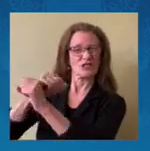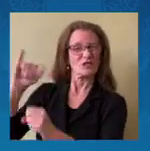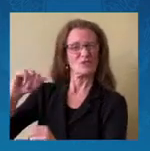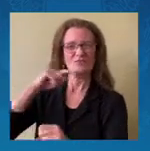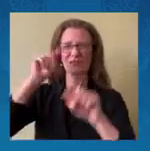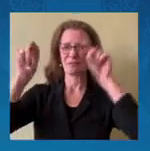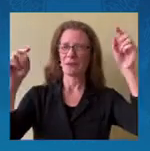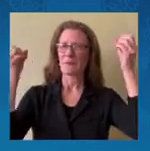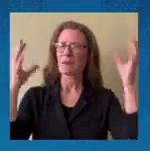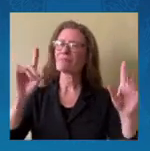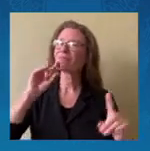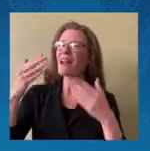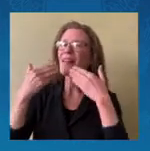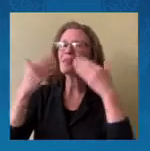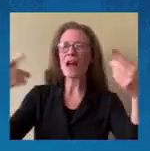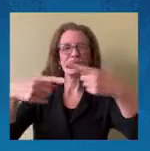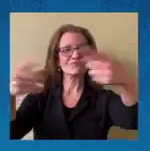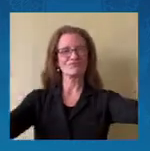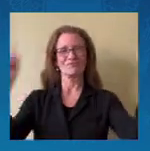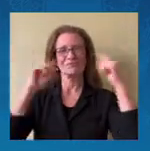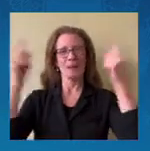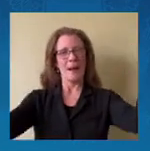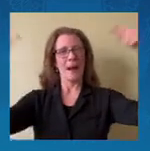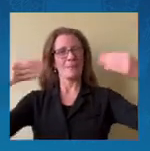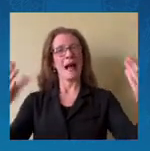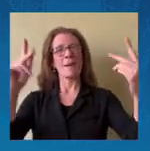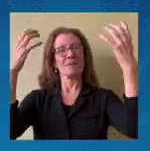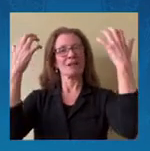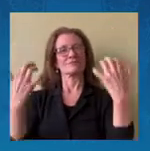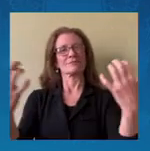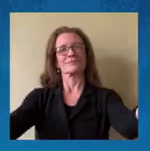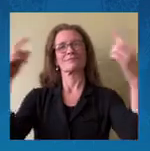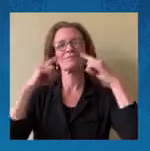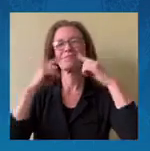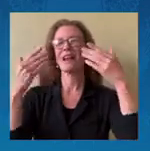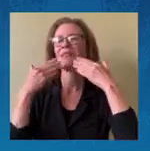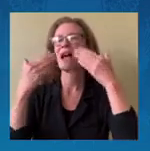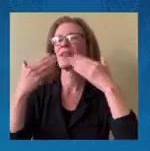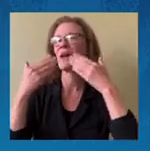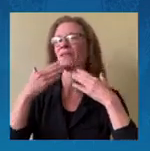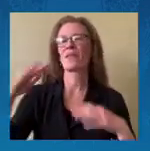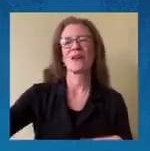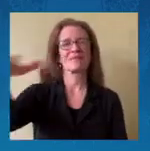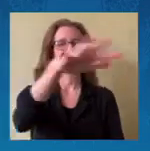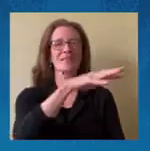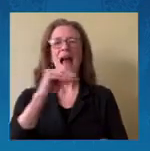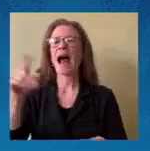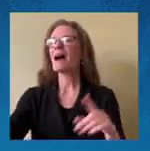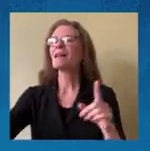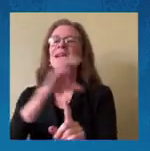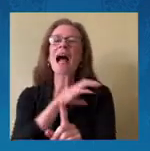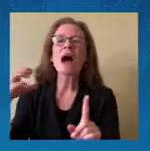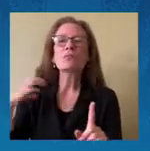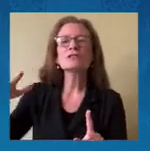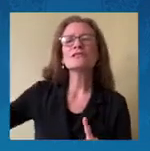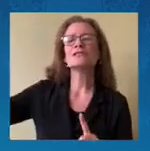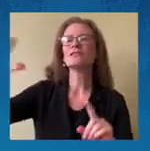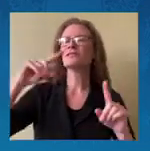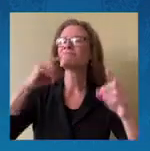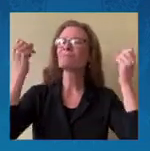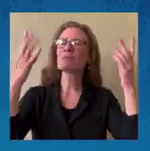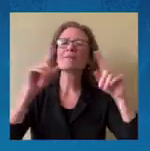you. And. And. To the members. Of the national space. Council President. to the members. Congress. Other distinguished guests. Who are here.